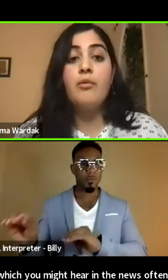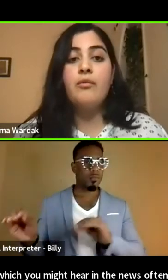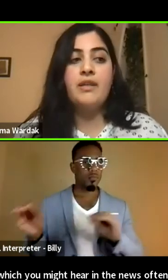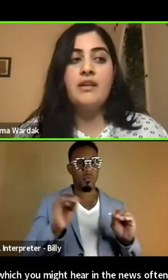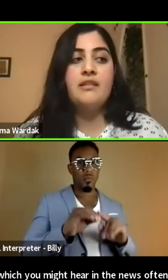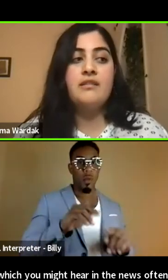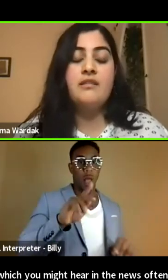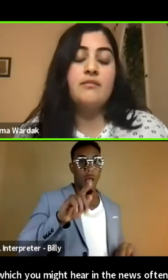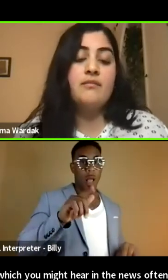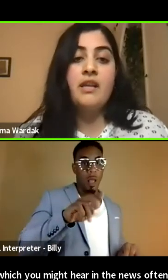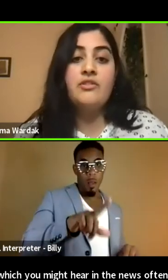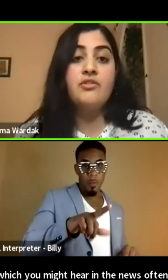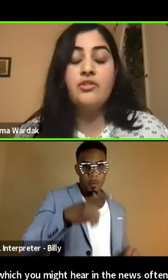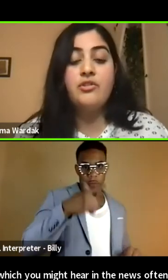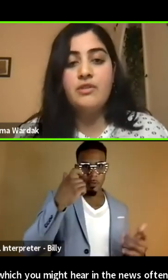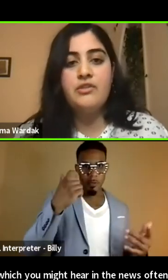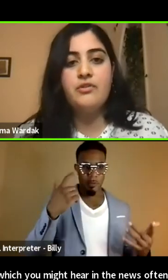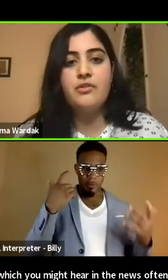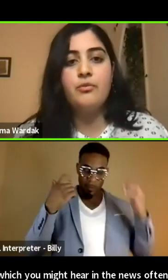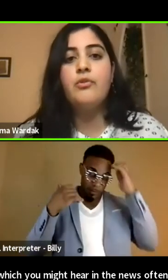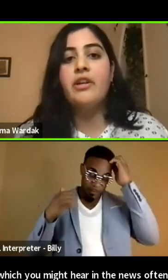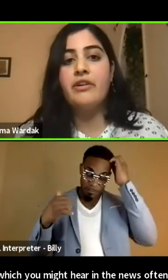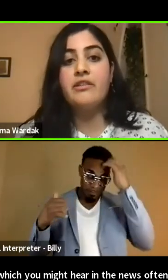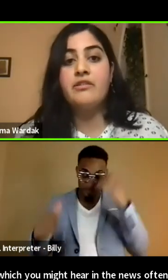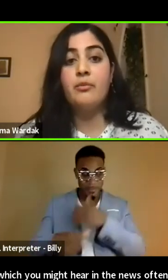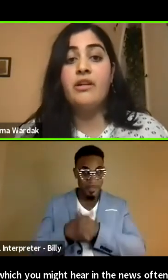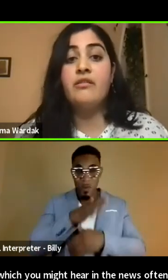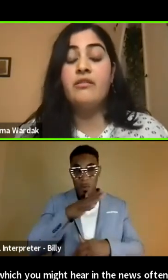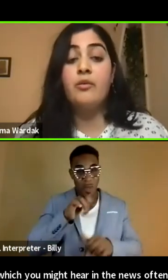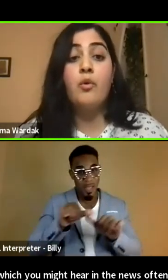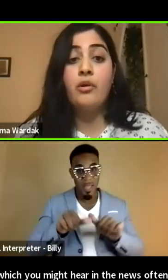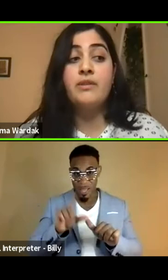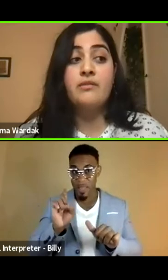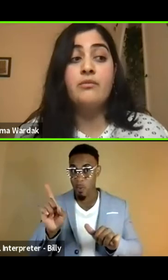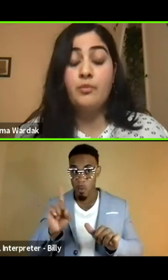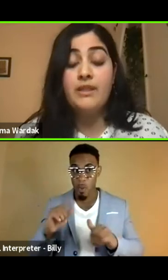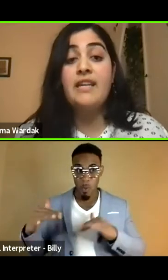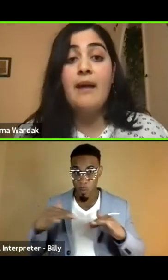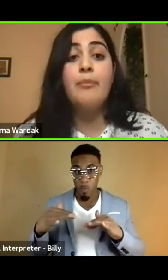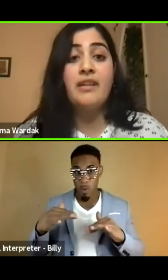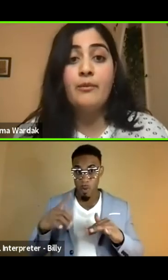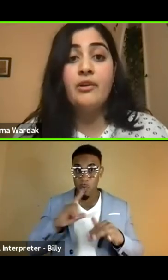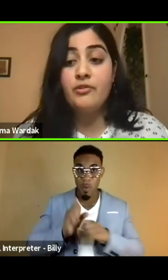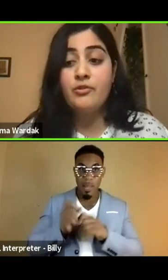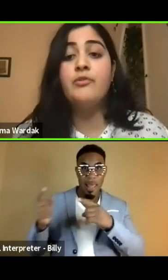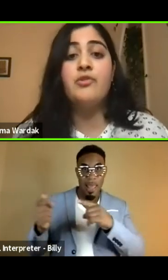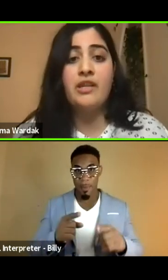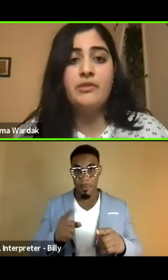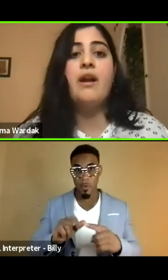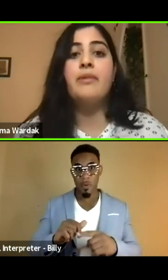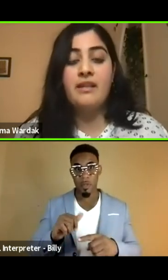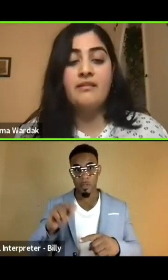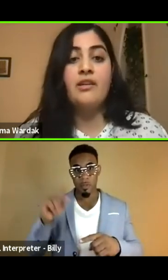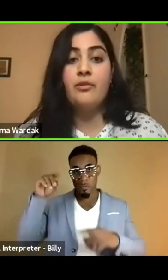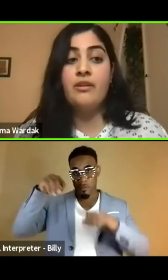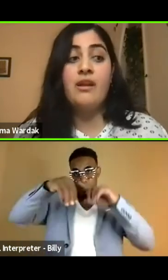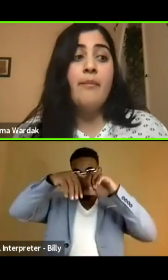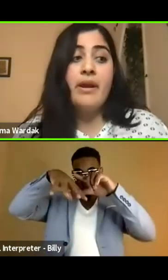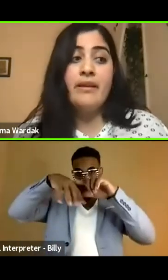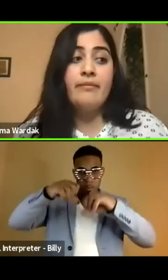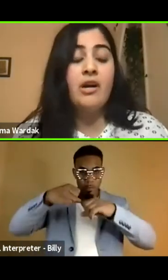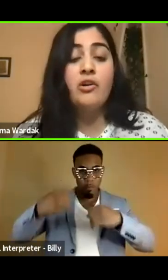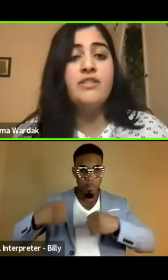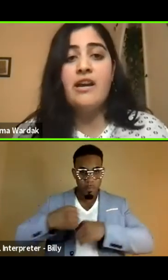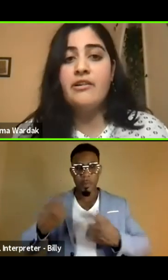to Kabul because it's just so dangerous. The rural areas are where the war was really happening, where the drone strikes were happening. You know,